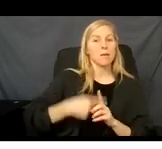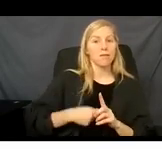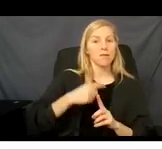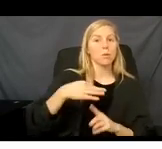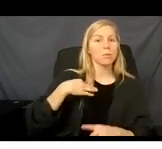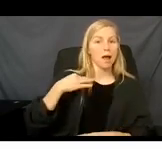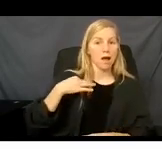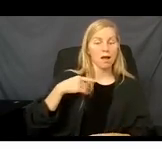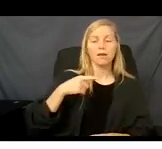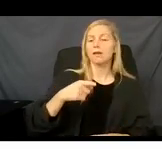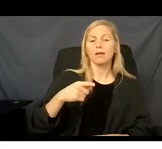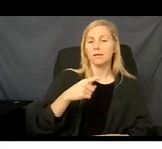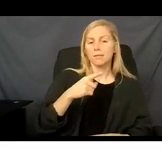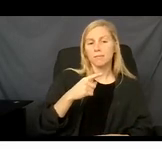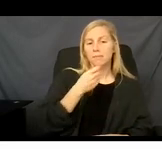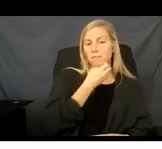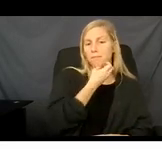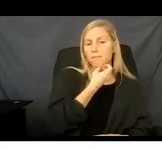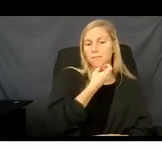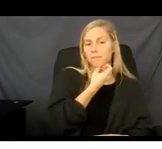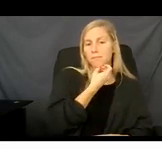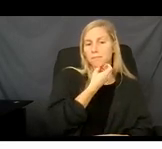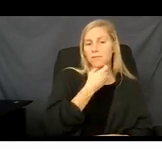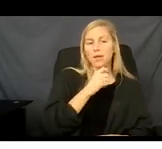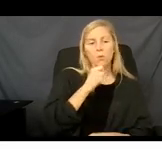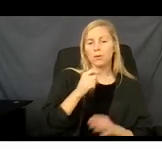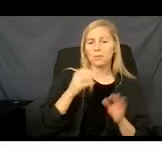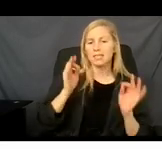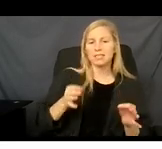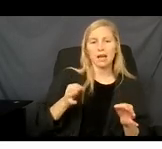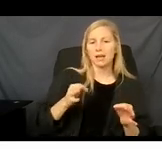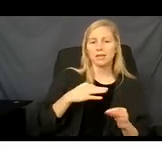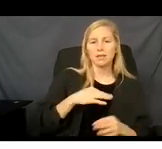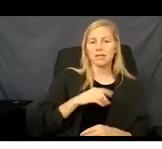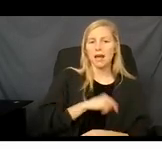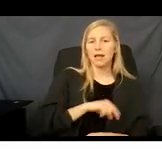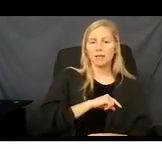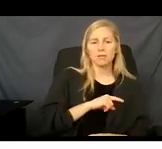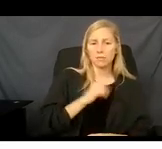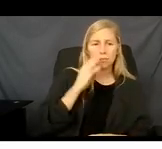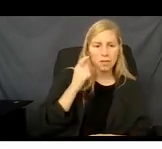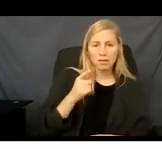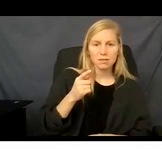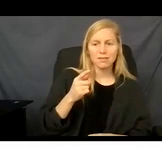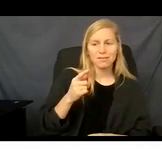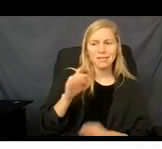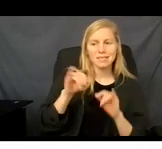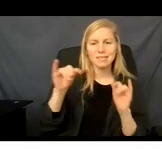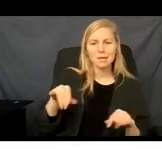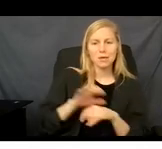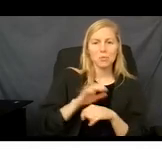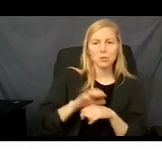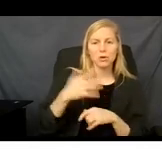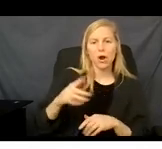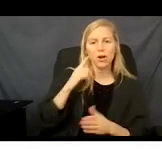they would not be determined eligible because the system will be seeing that they are already covered for that month. So they would